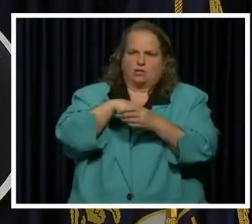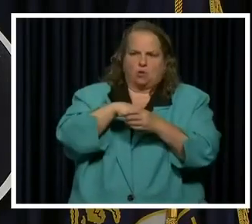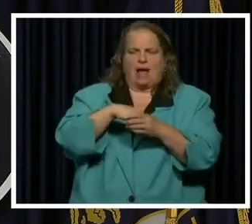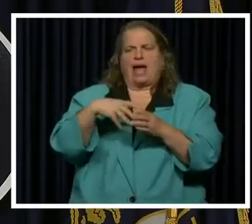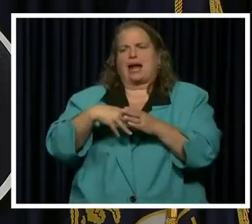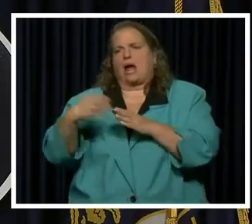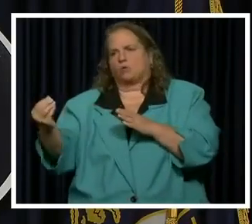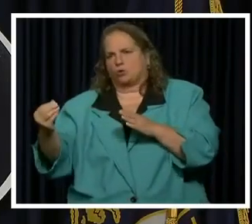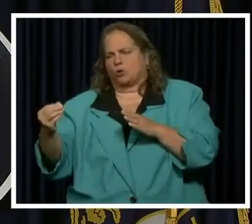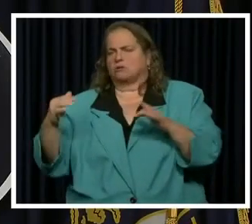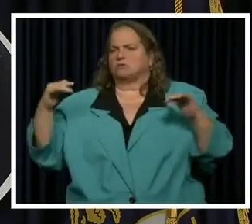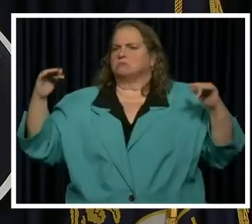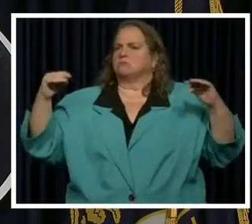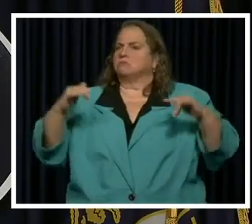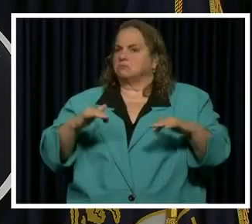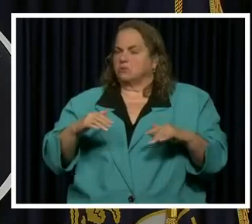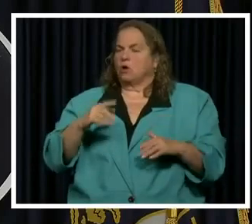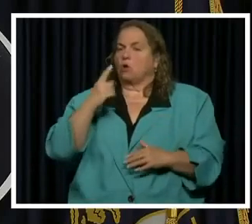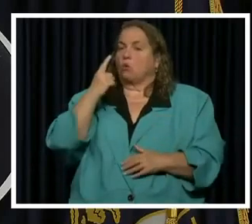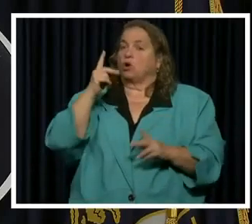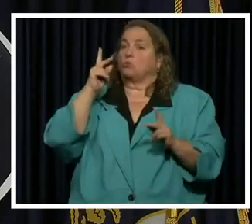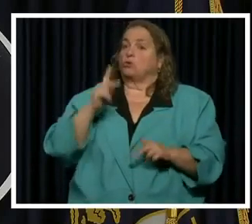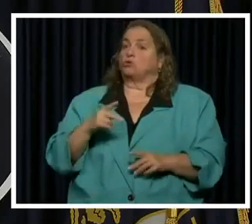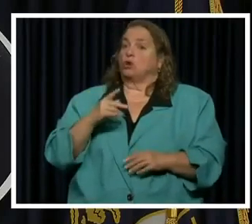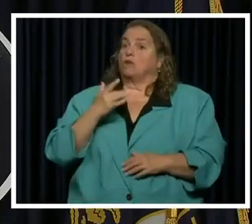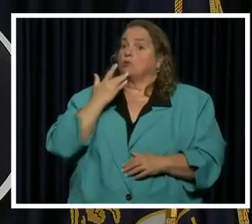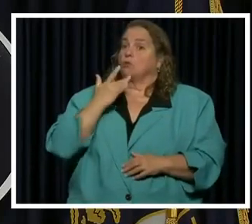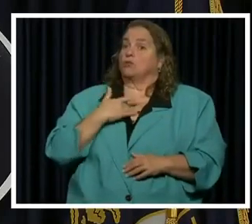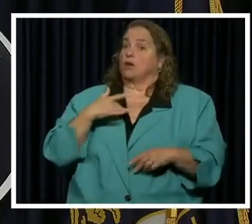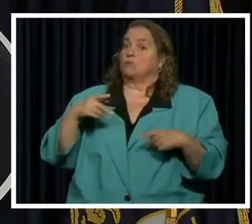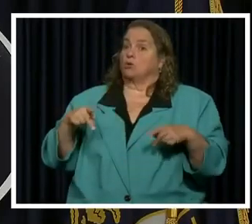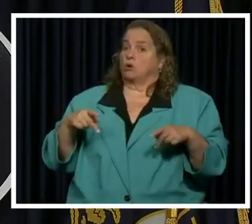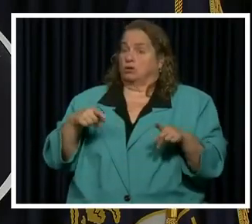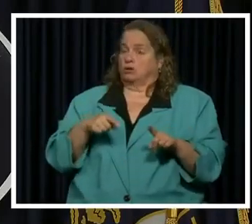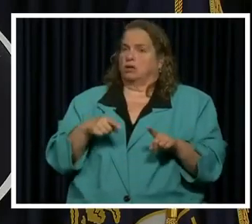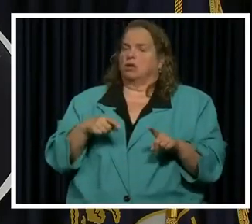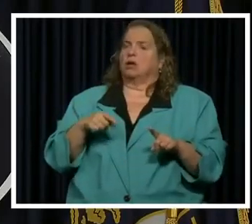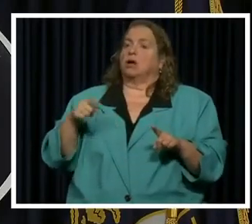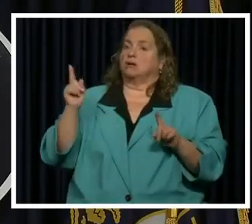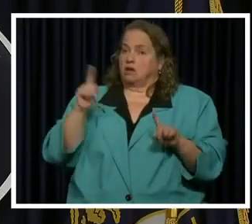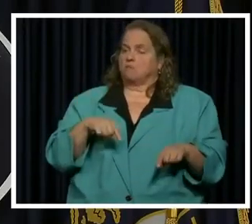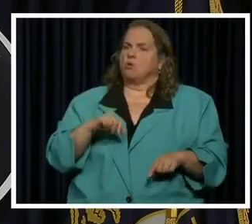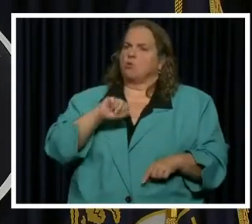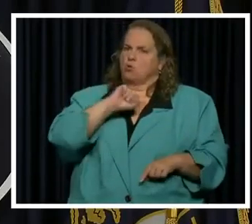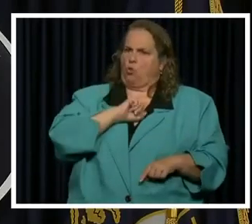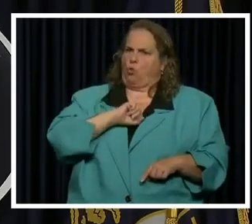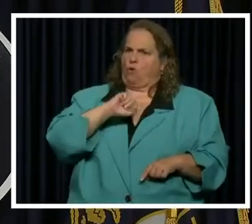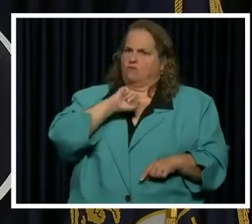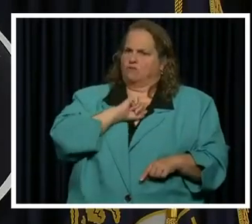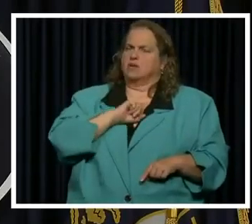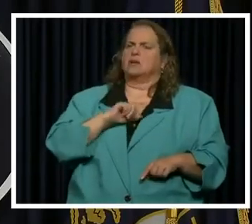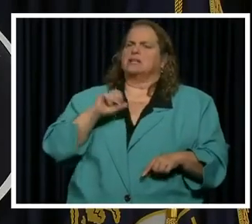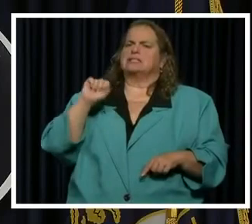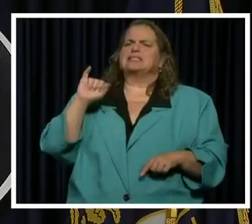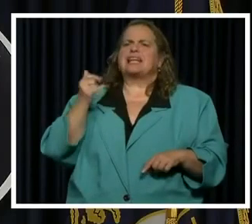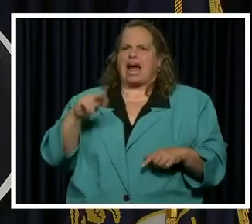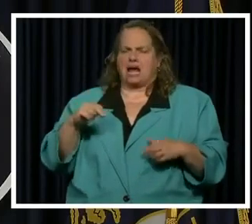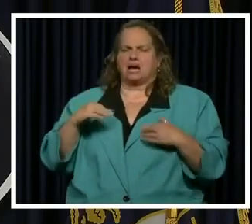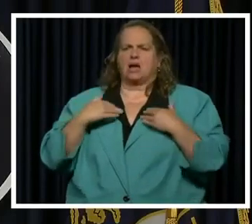outdoors and one member of the birthday party came and was coughing and having signs of a respiratory infection.